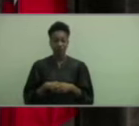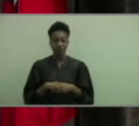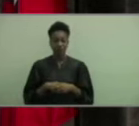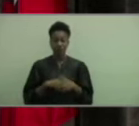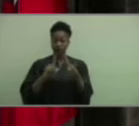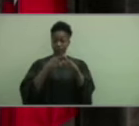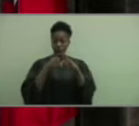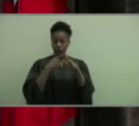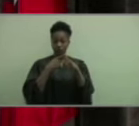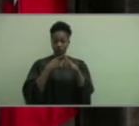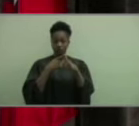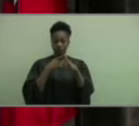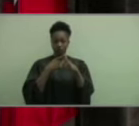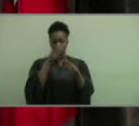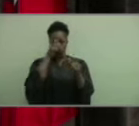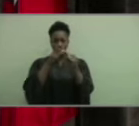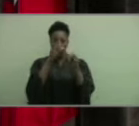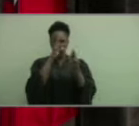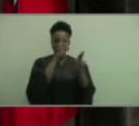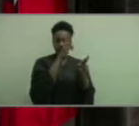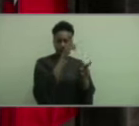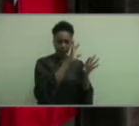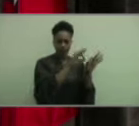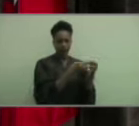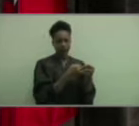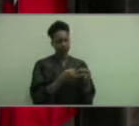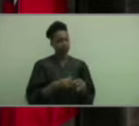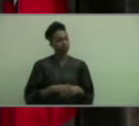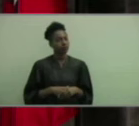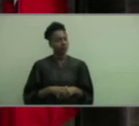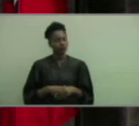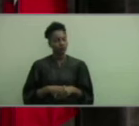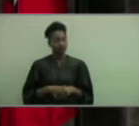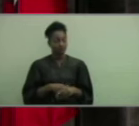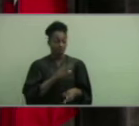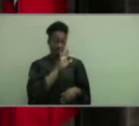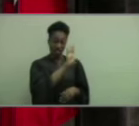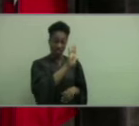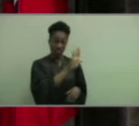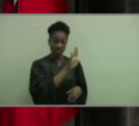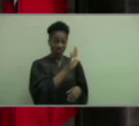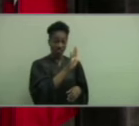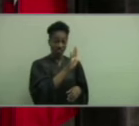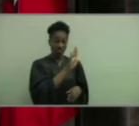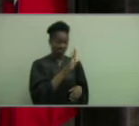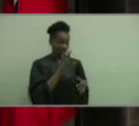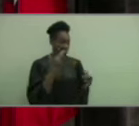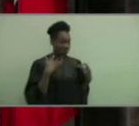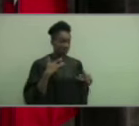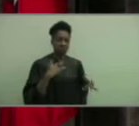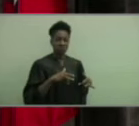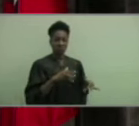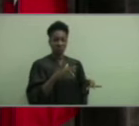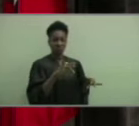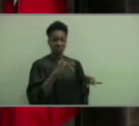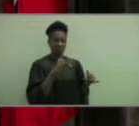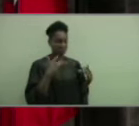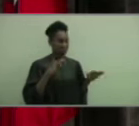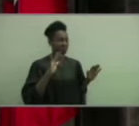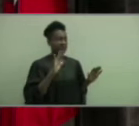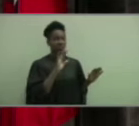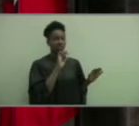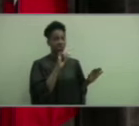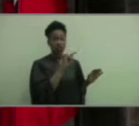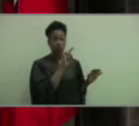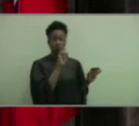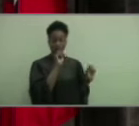First and foremost, remember to respect your family. It is through their countless sacrifices and unlimited support that you are